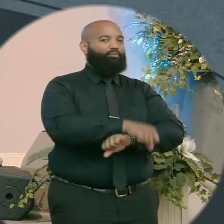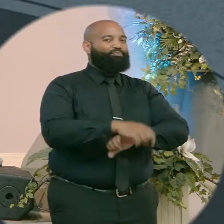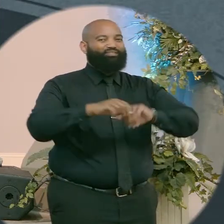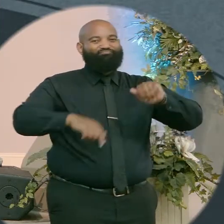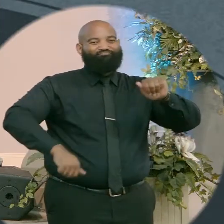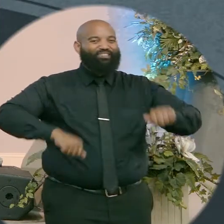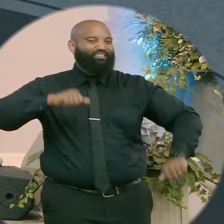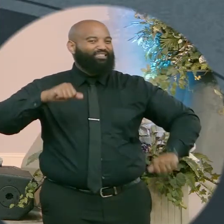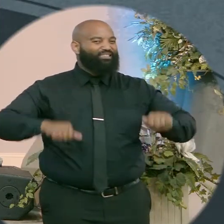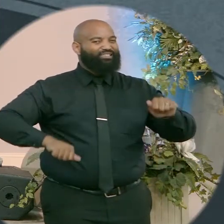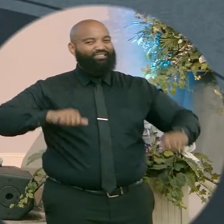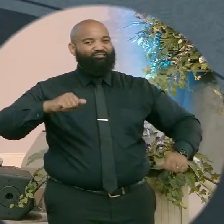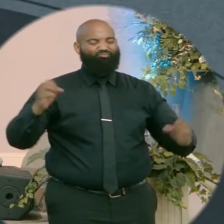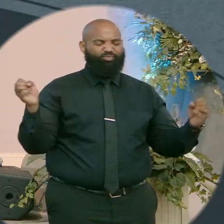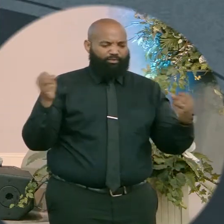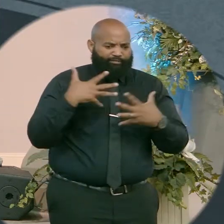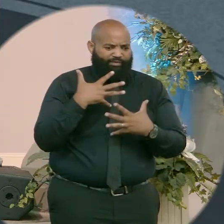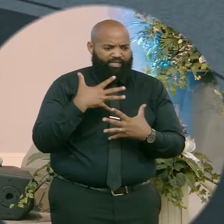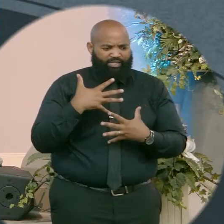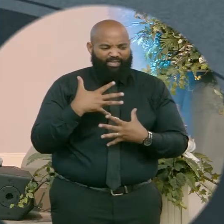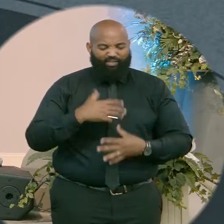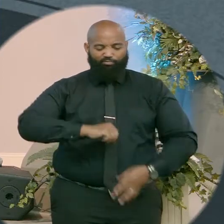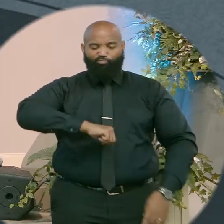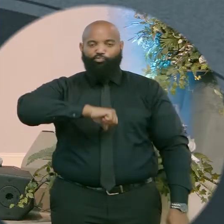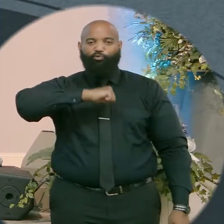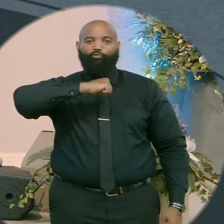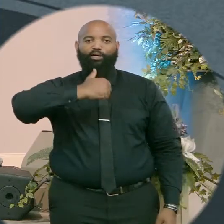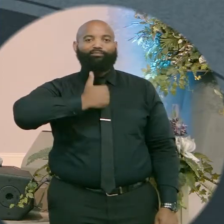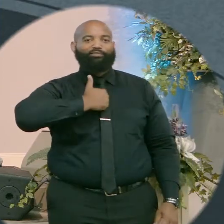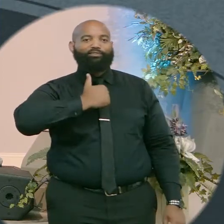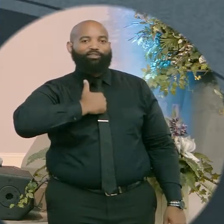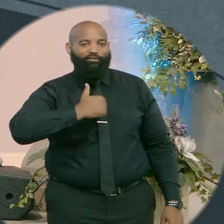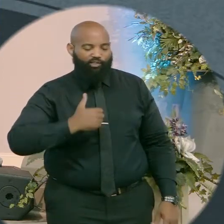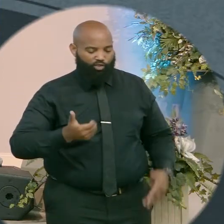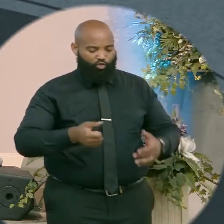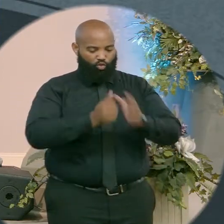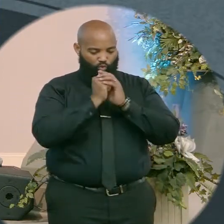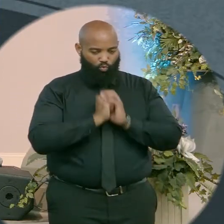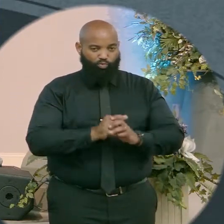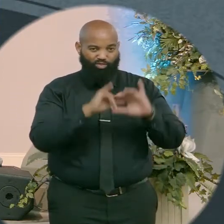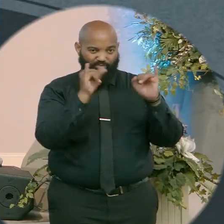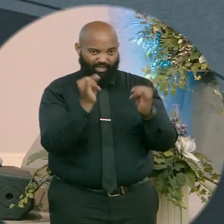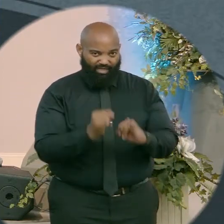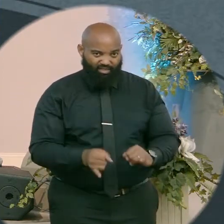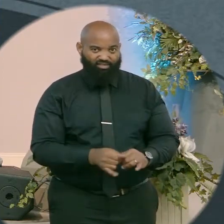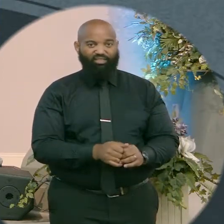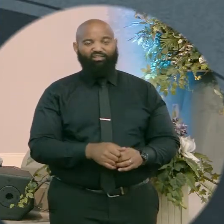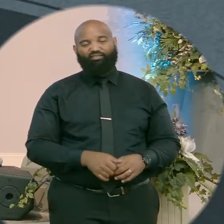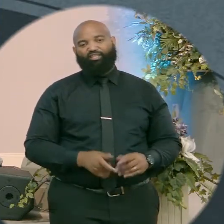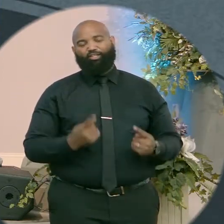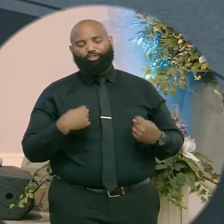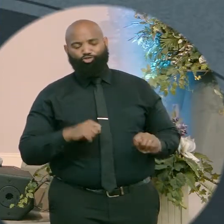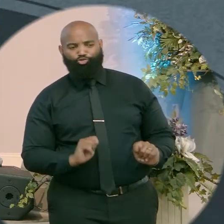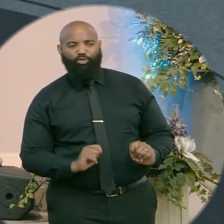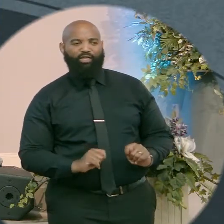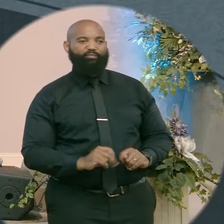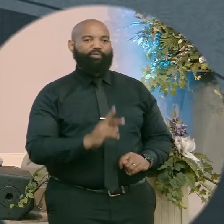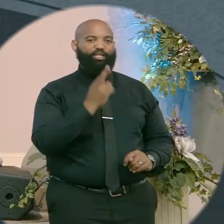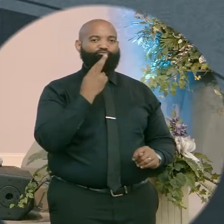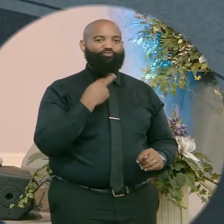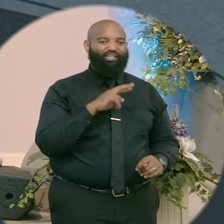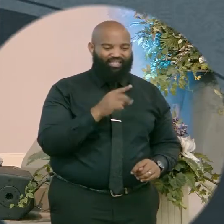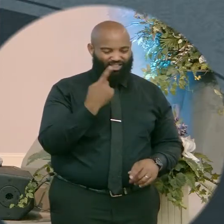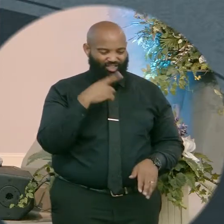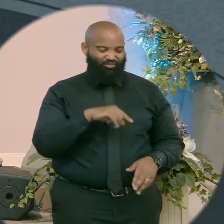over pride and selfishness, idolatry and worldliness, legalism and man's religion, ignorance